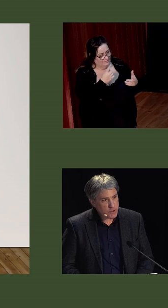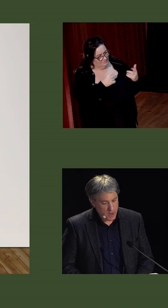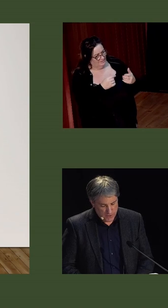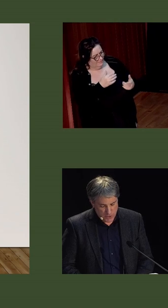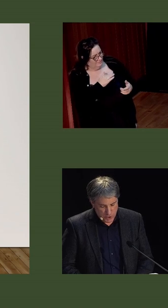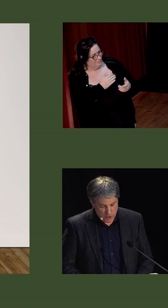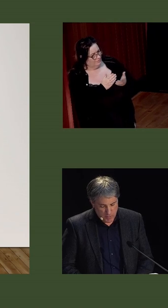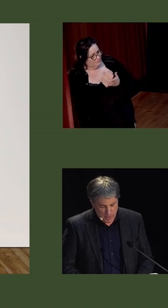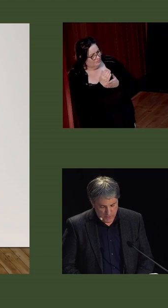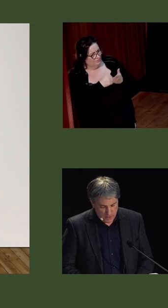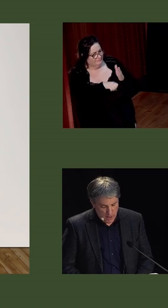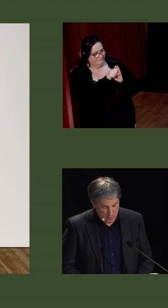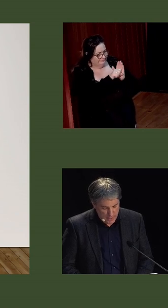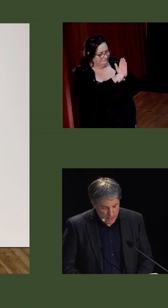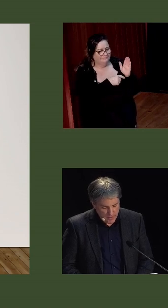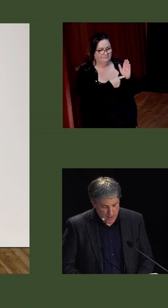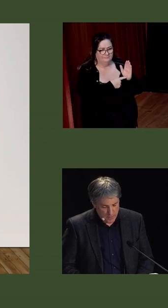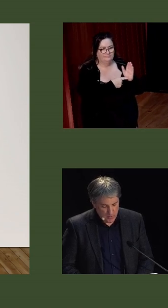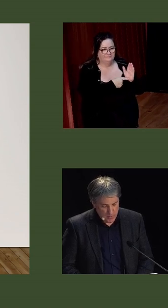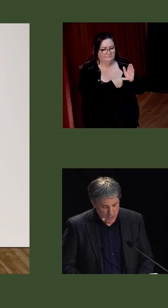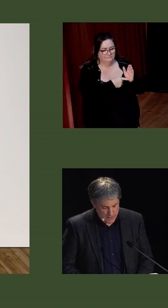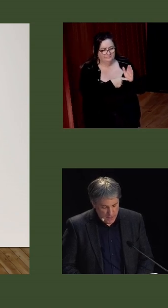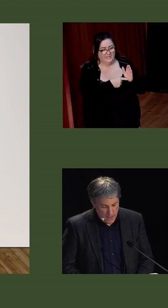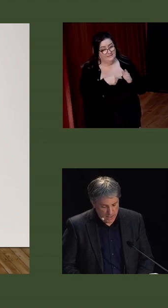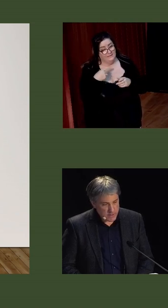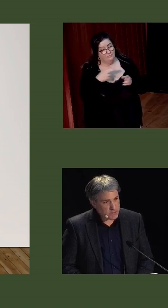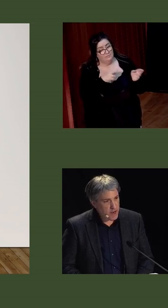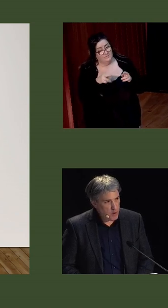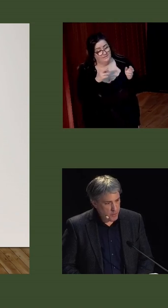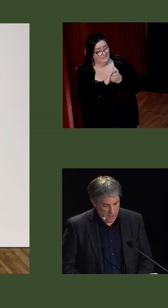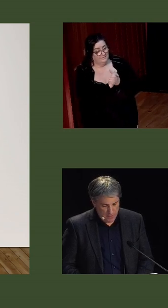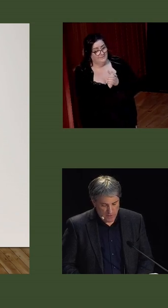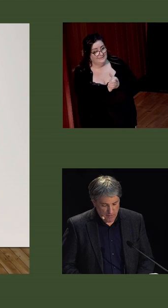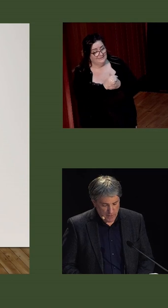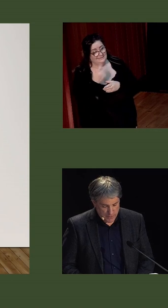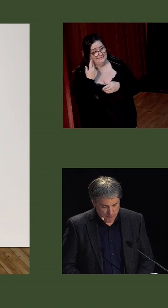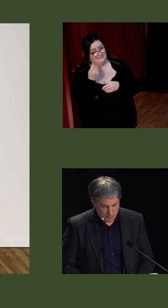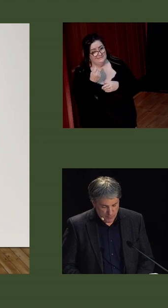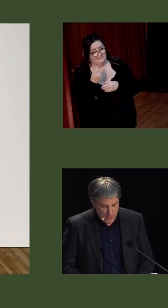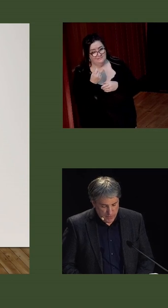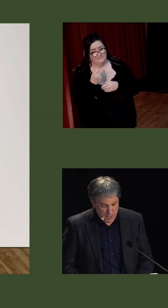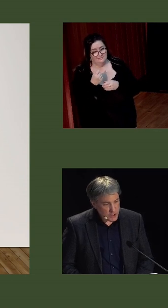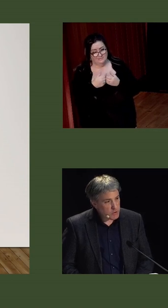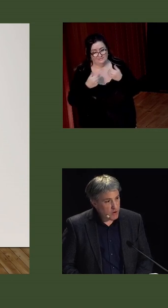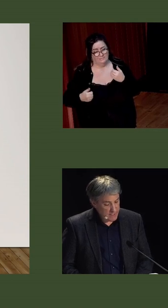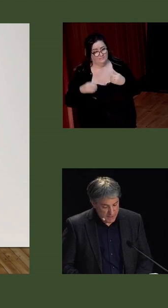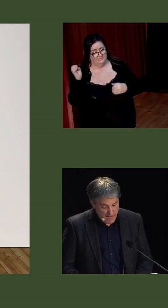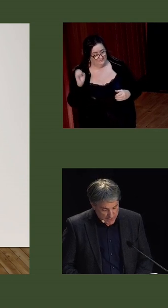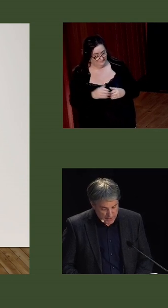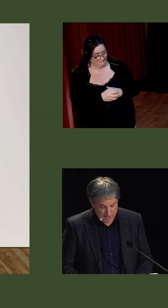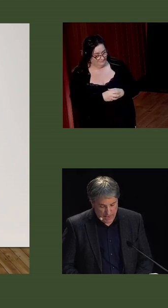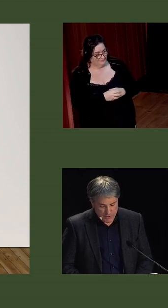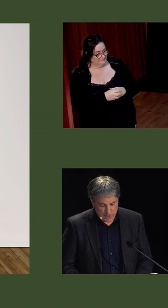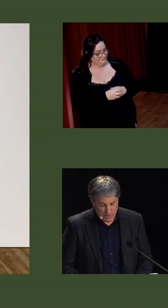grievances through constitutional means, a plea that had been repeated since the outbreak of the conflict. The issue